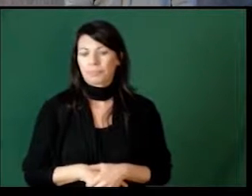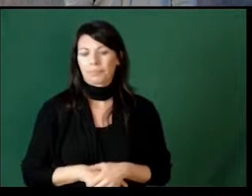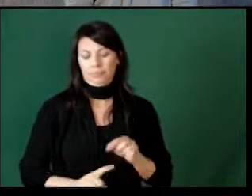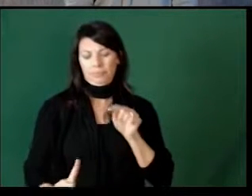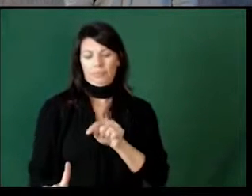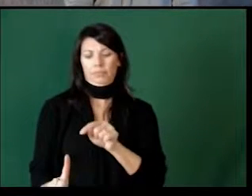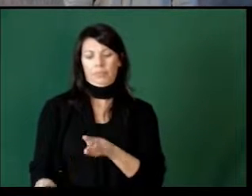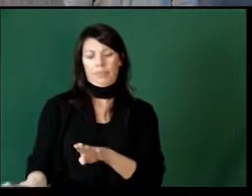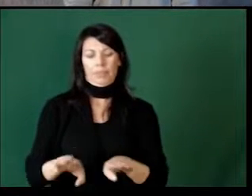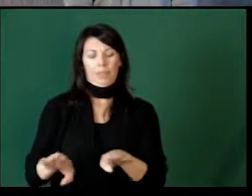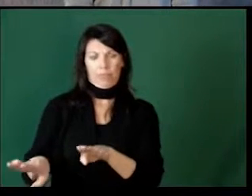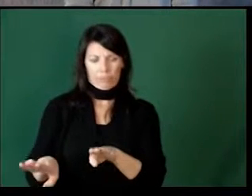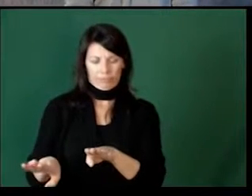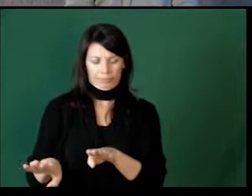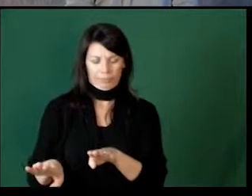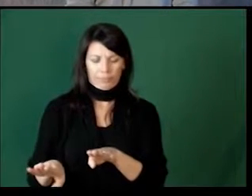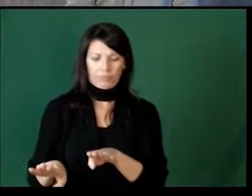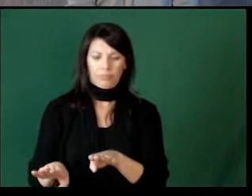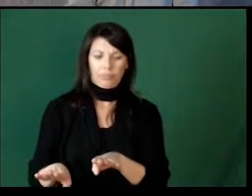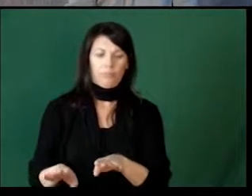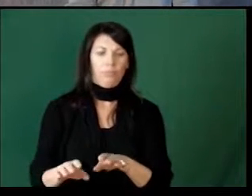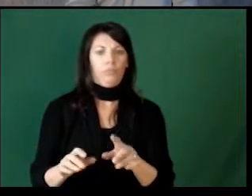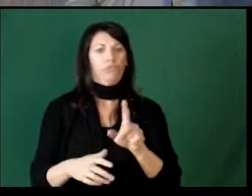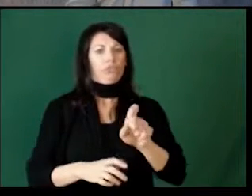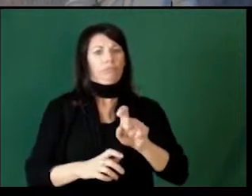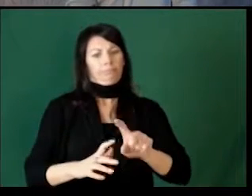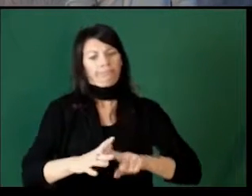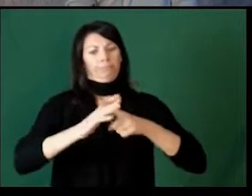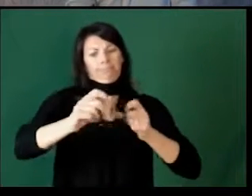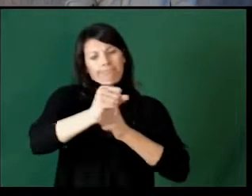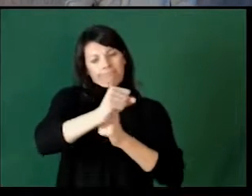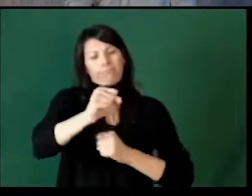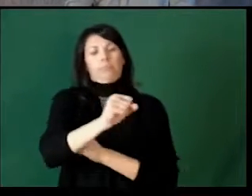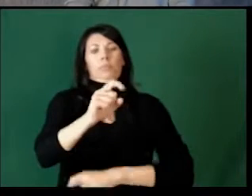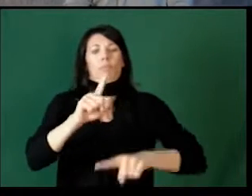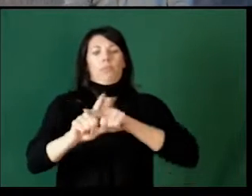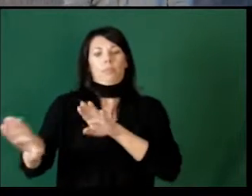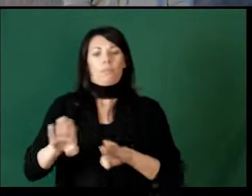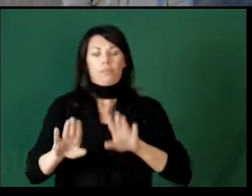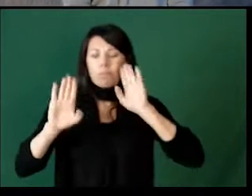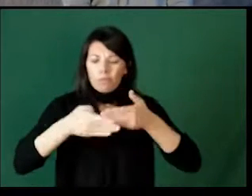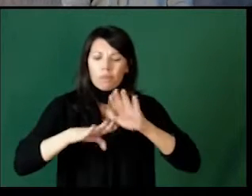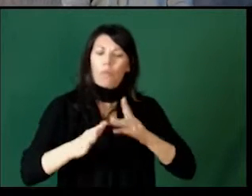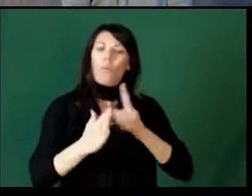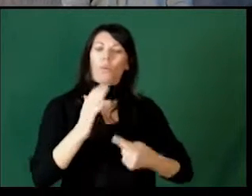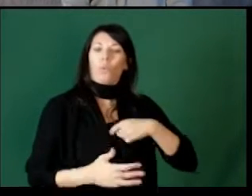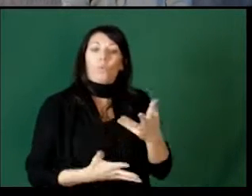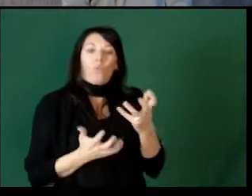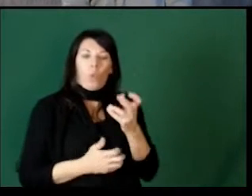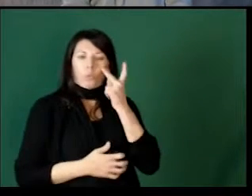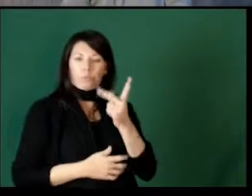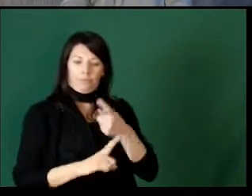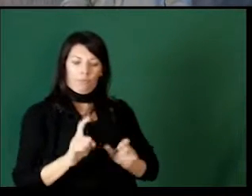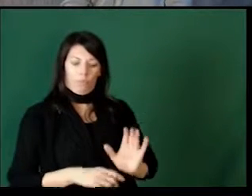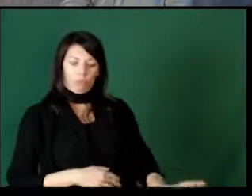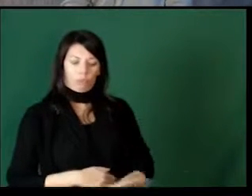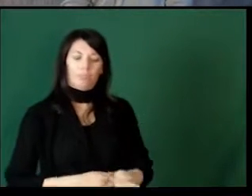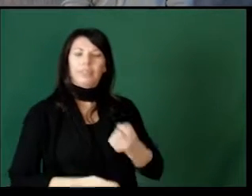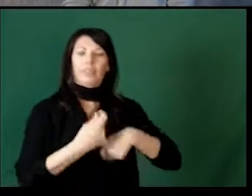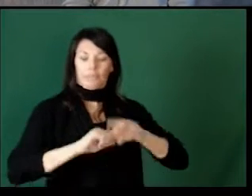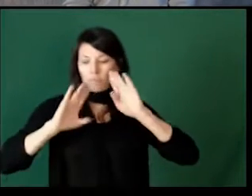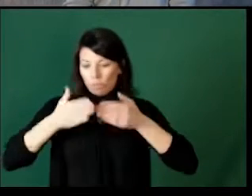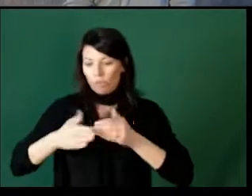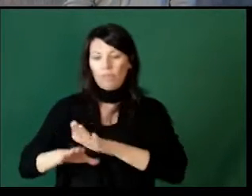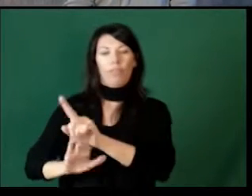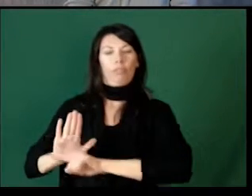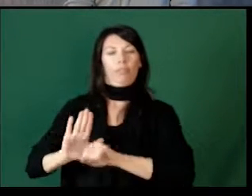When we look at behavior, the ideal start is to develop those positive behaviors, focusing on what we want to see from our children rather than